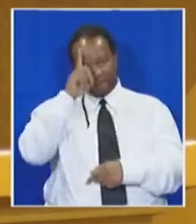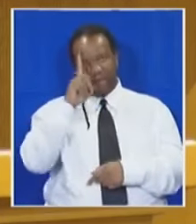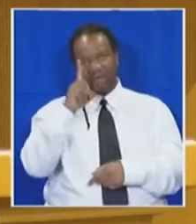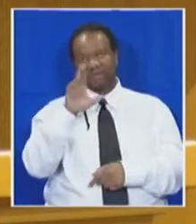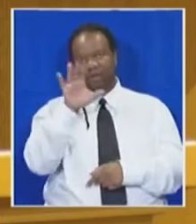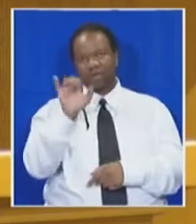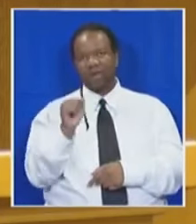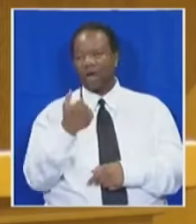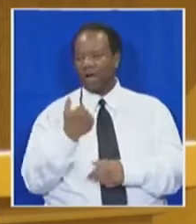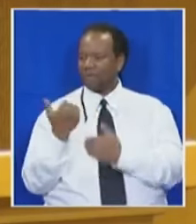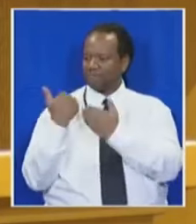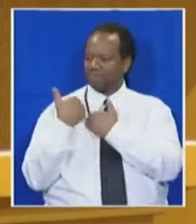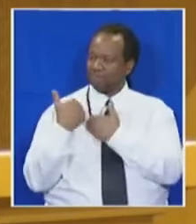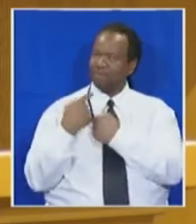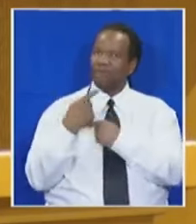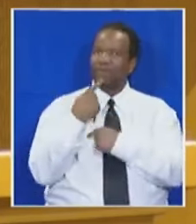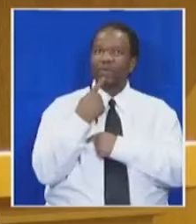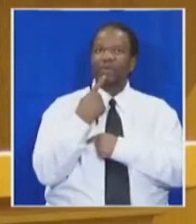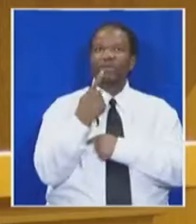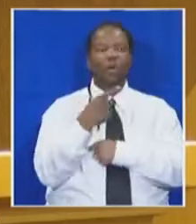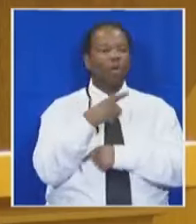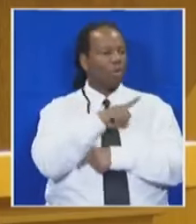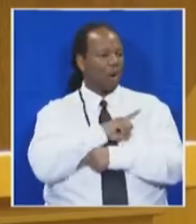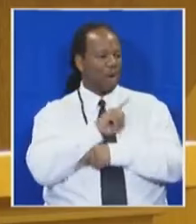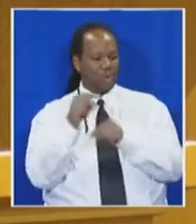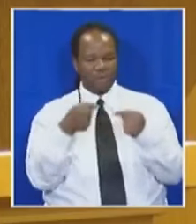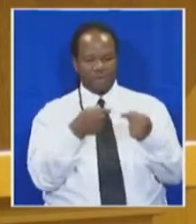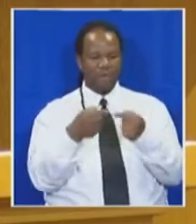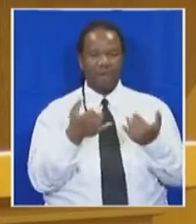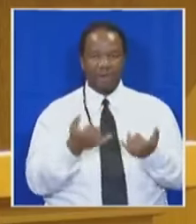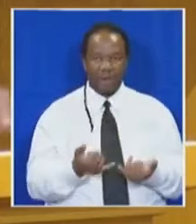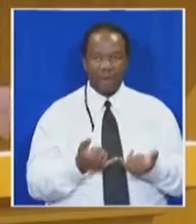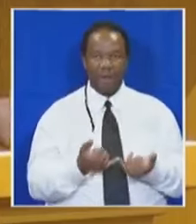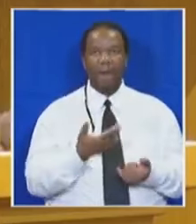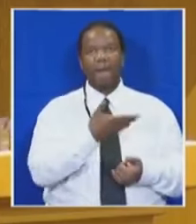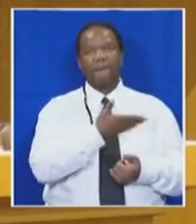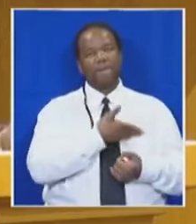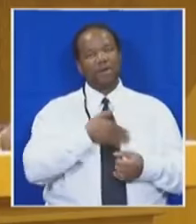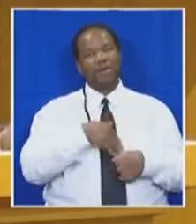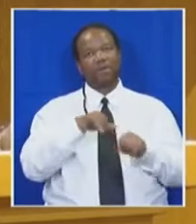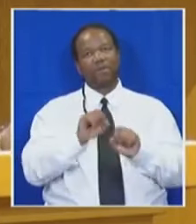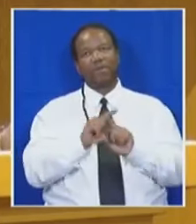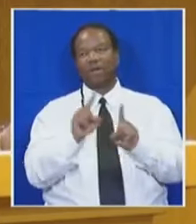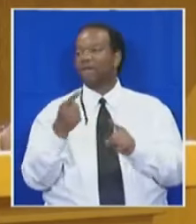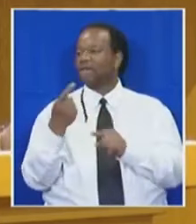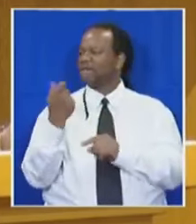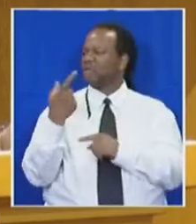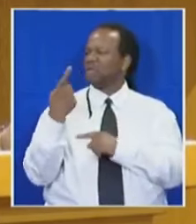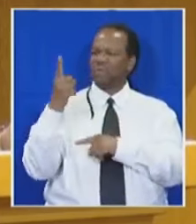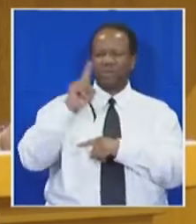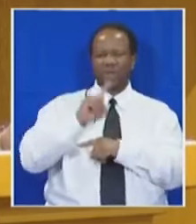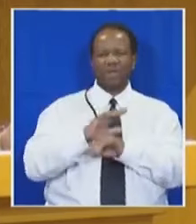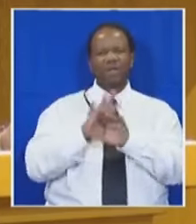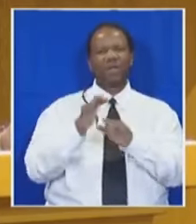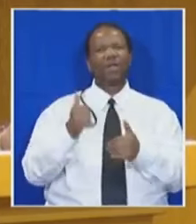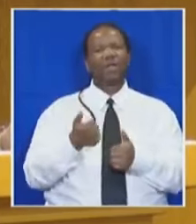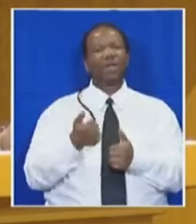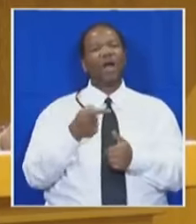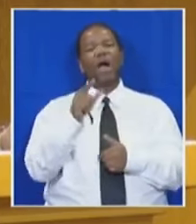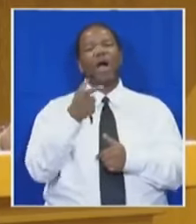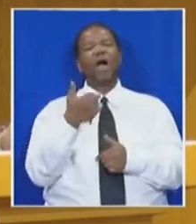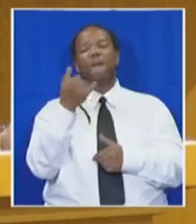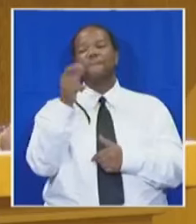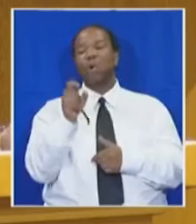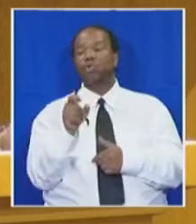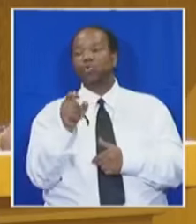obligated to remind us of the purpose of this debate. Madam Speaker, a few days ago I had a conversation with Shireen Africondo, who like